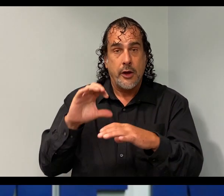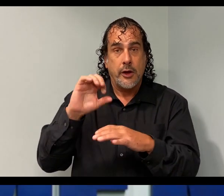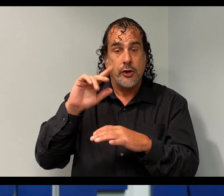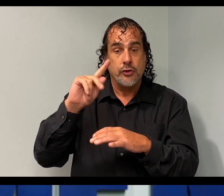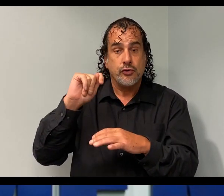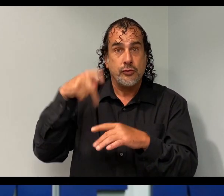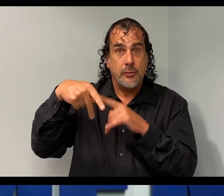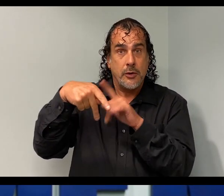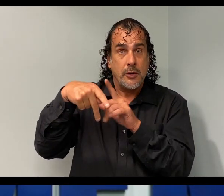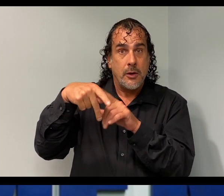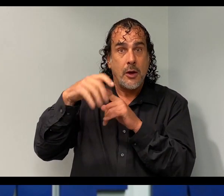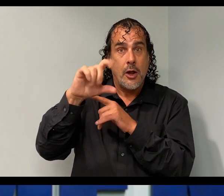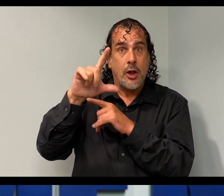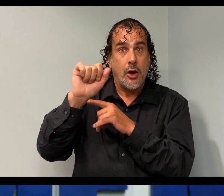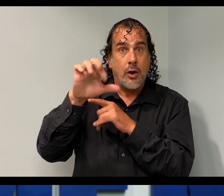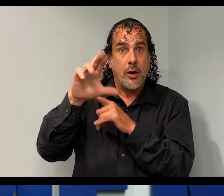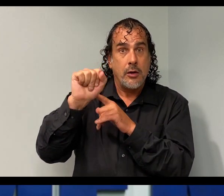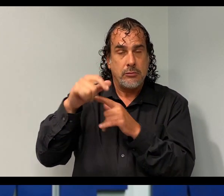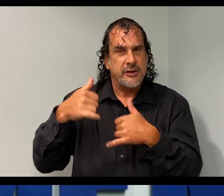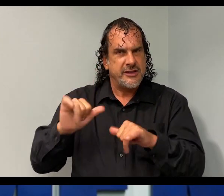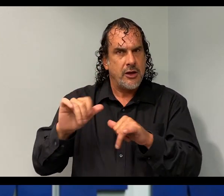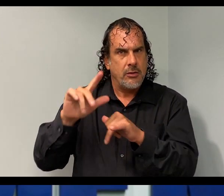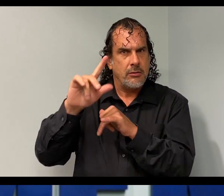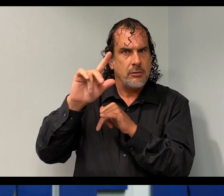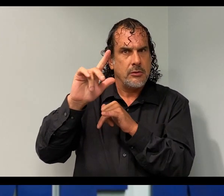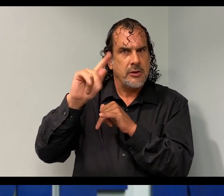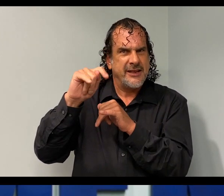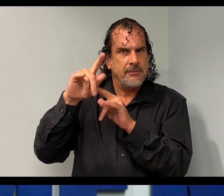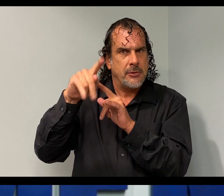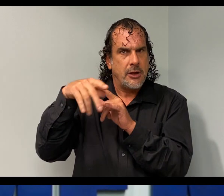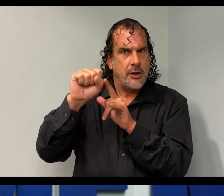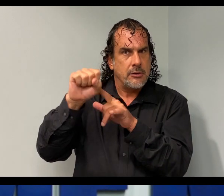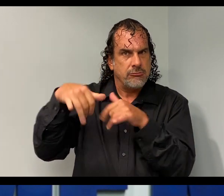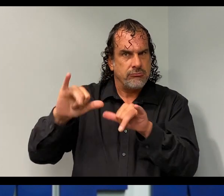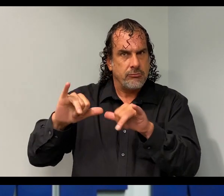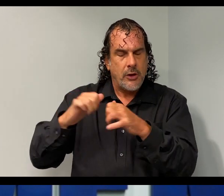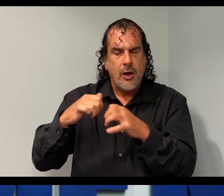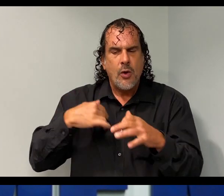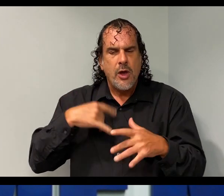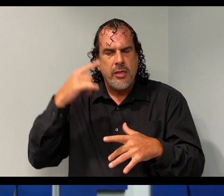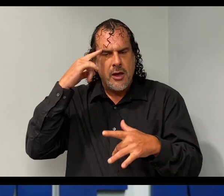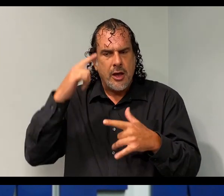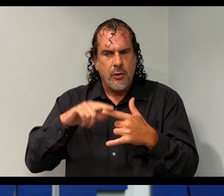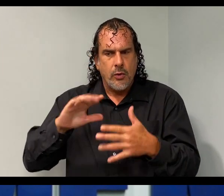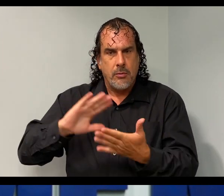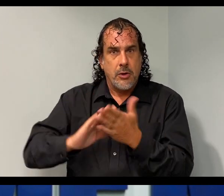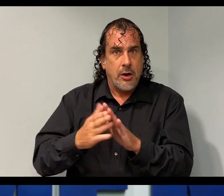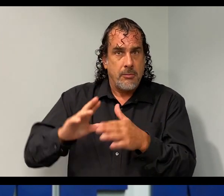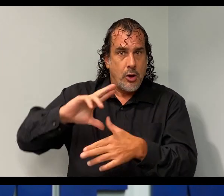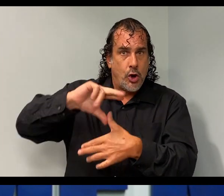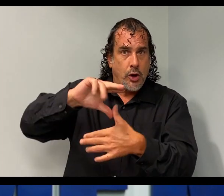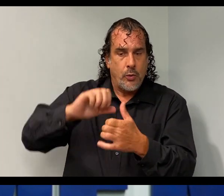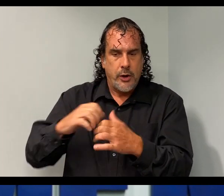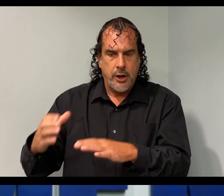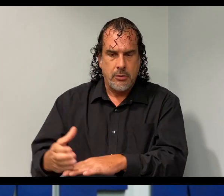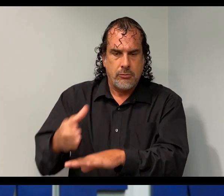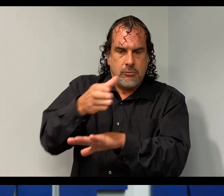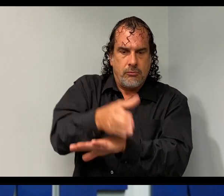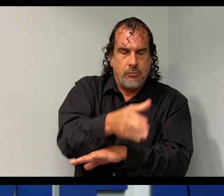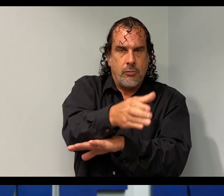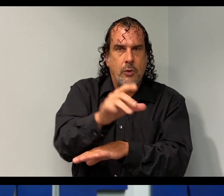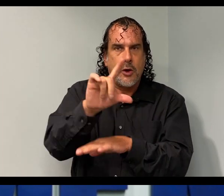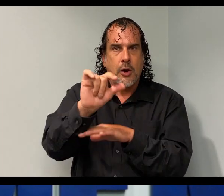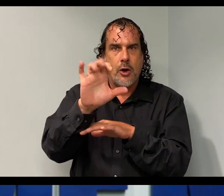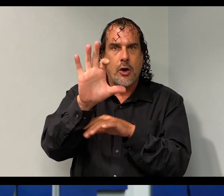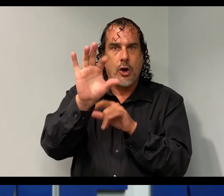Tropical Storm Laura, currently is still a tropical storm. It is slated to turn into hurricane strength once it gets out into the Gulf of Mexico.